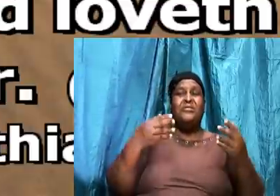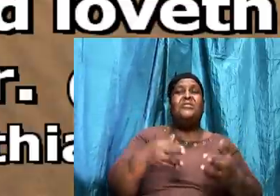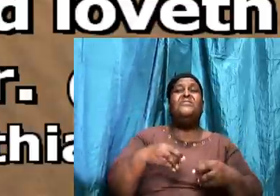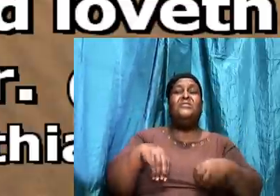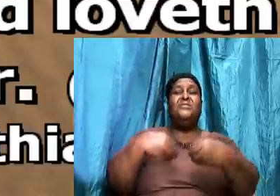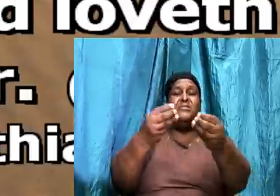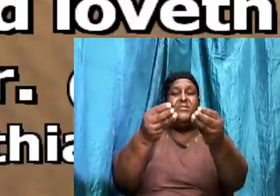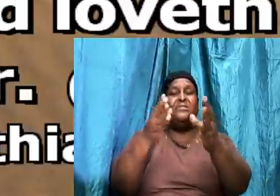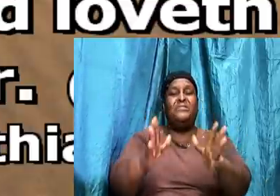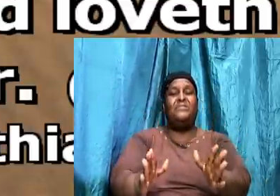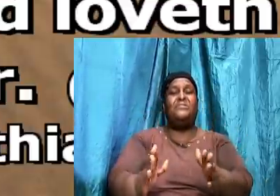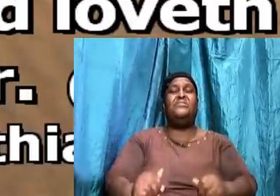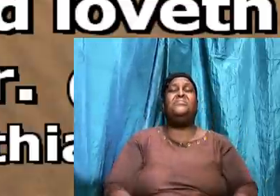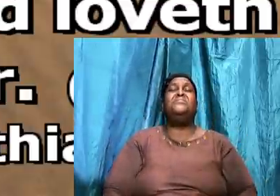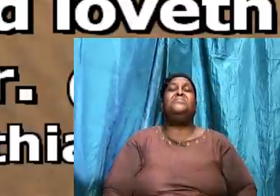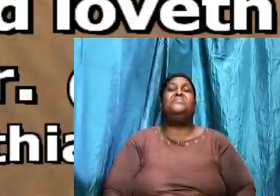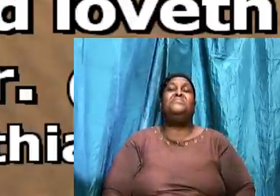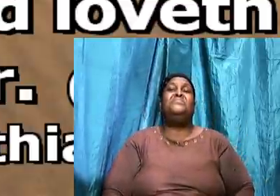Giver.